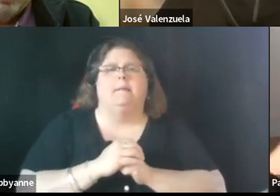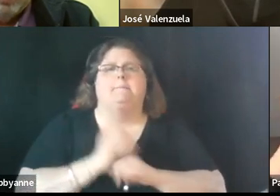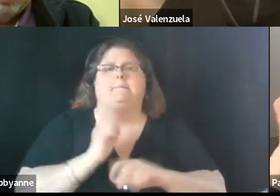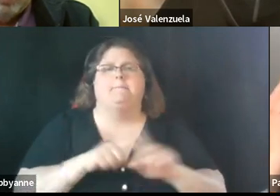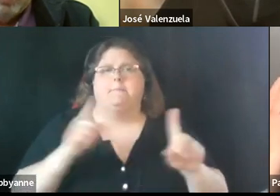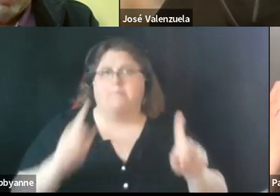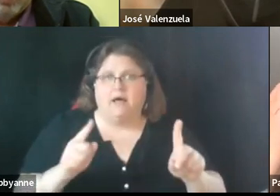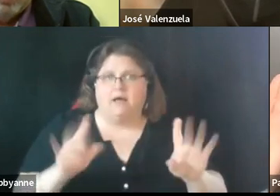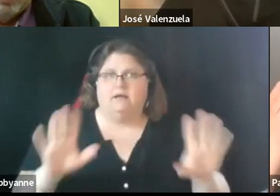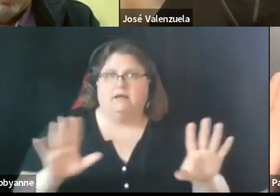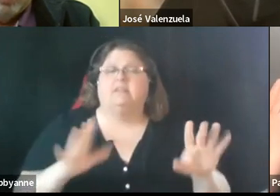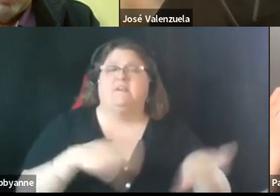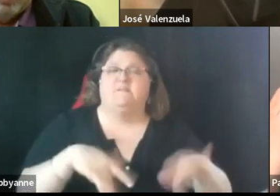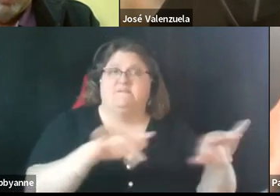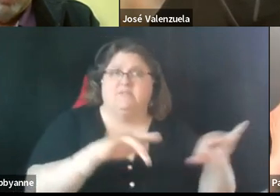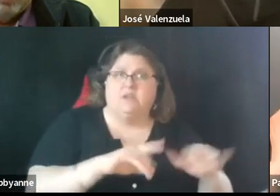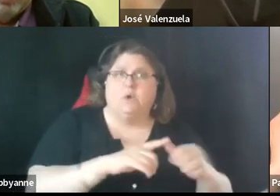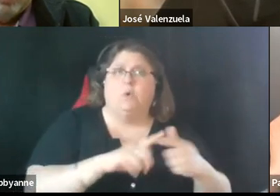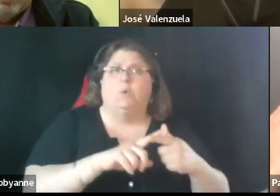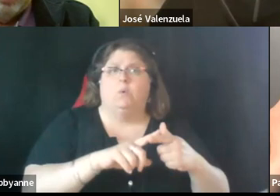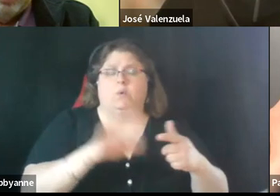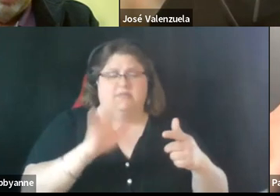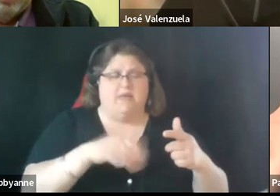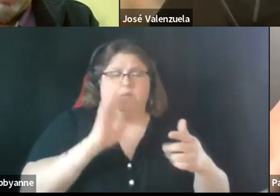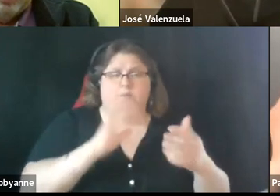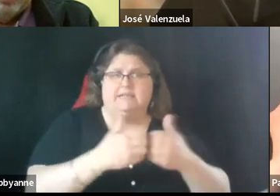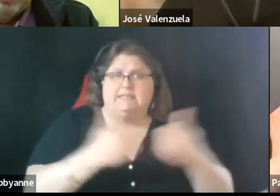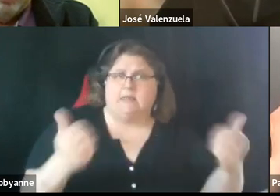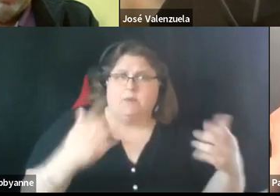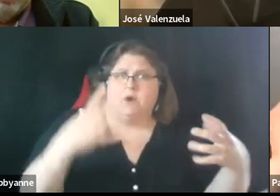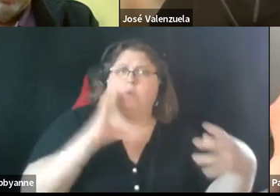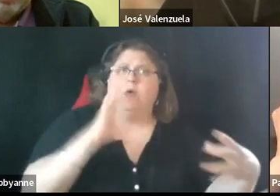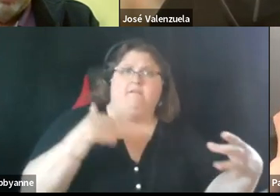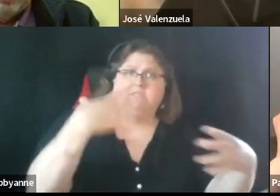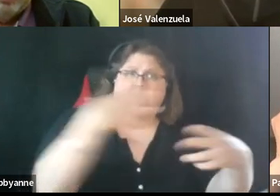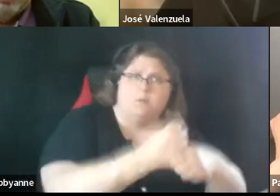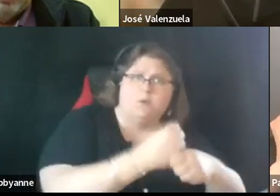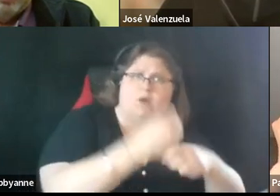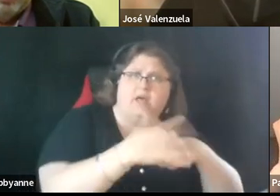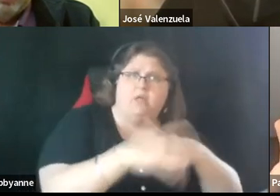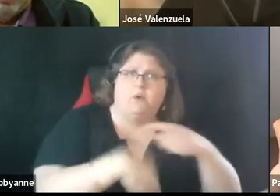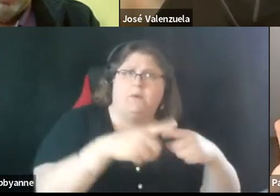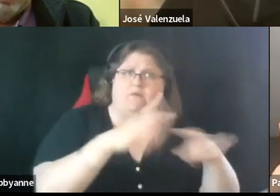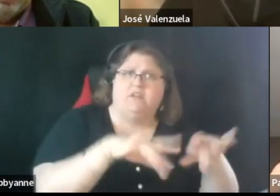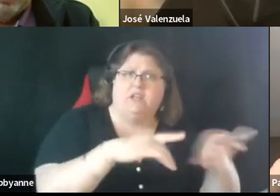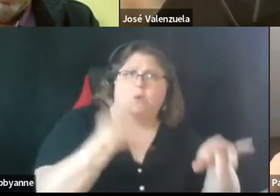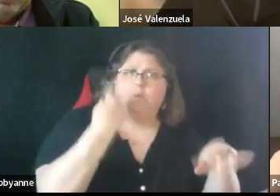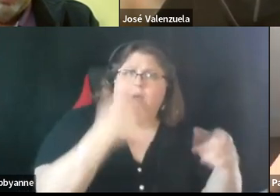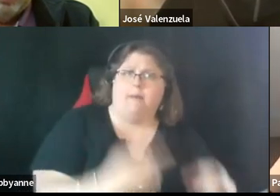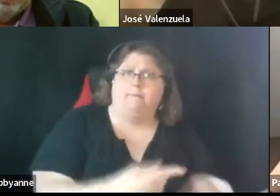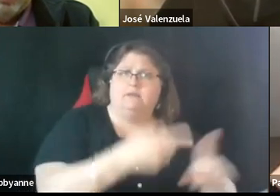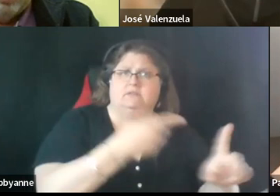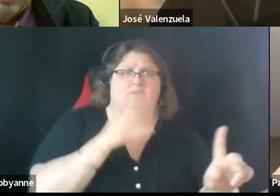yeah um are those going to be summarized separately from the surveys so that there's also a summary of that information